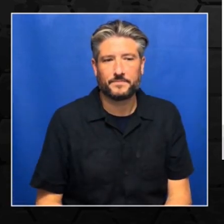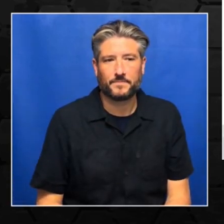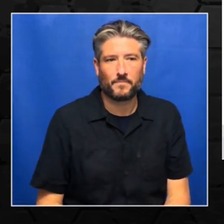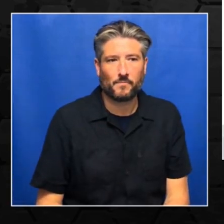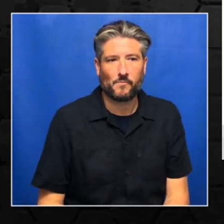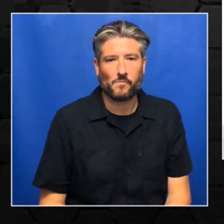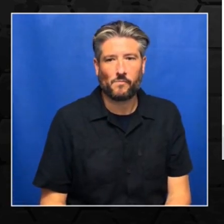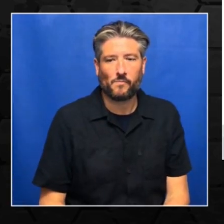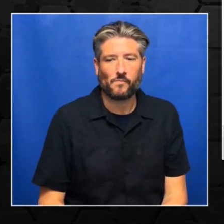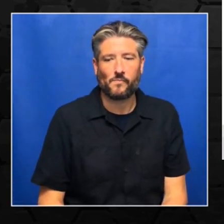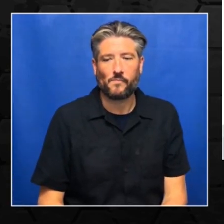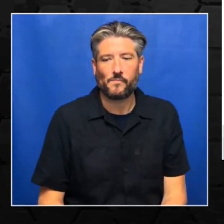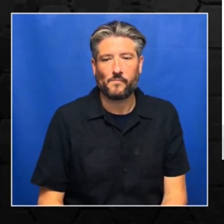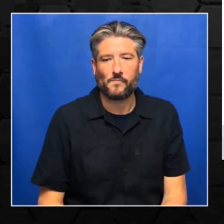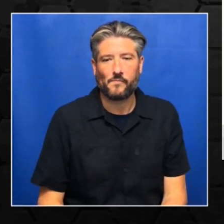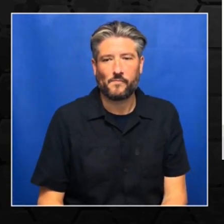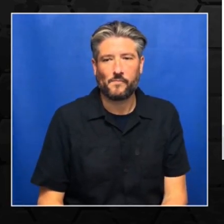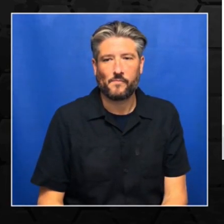So we just have.